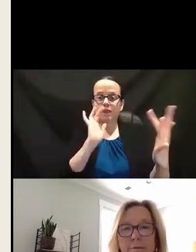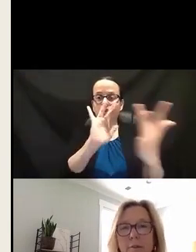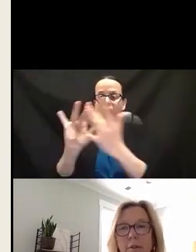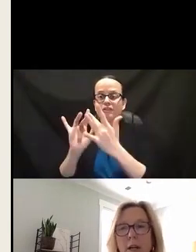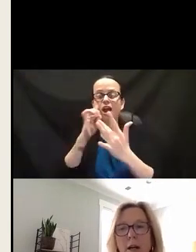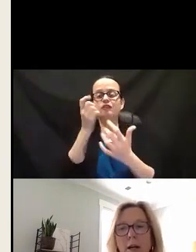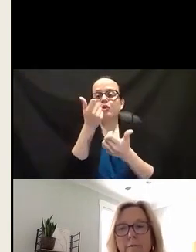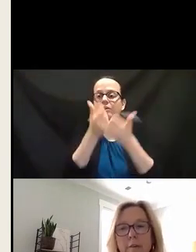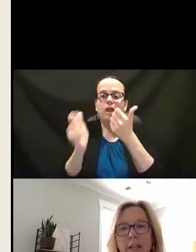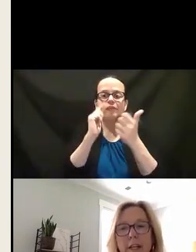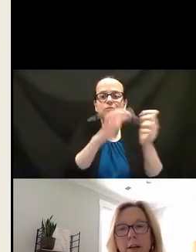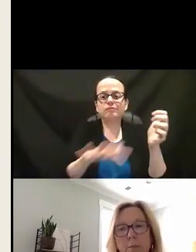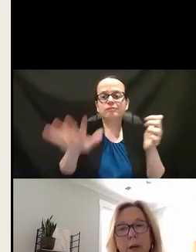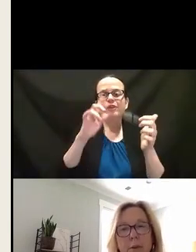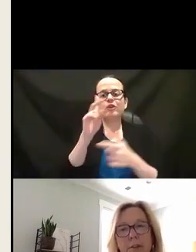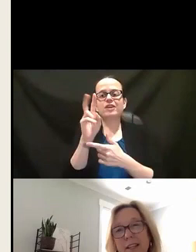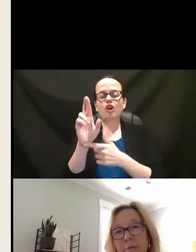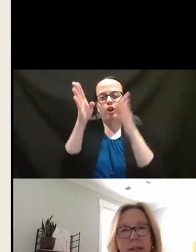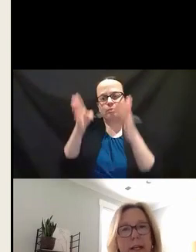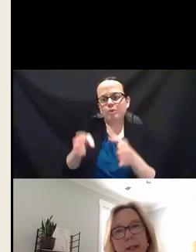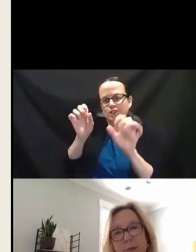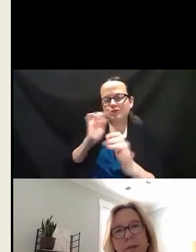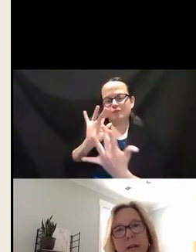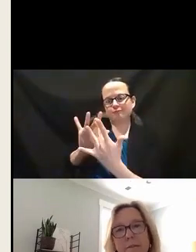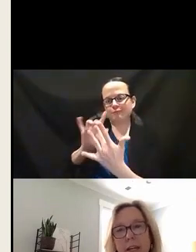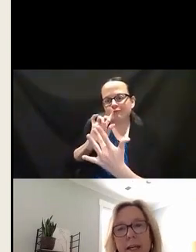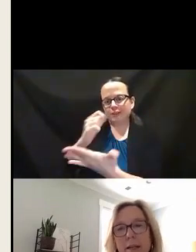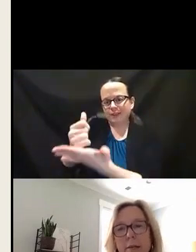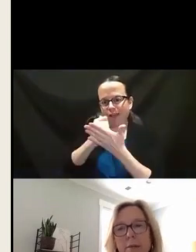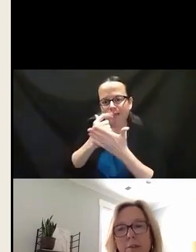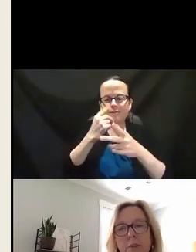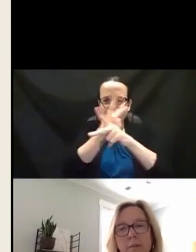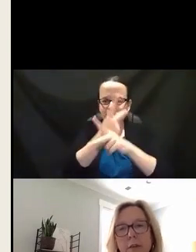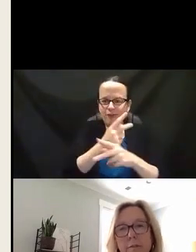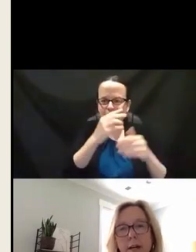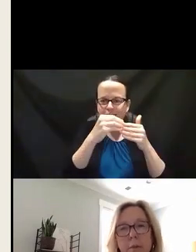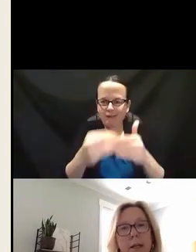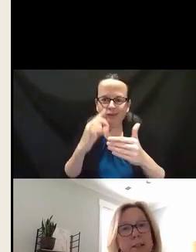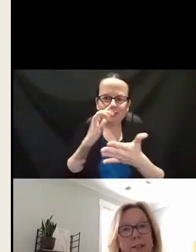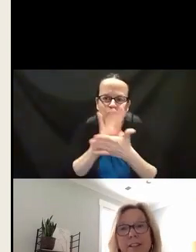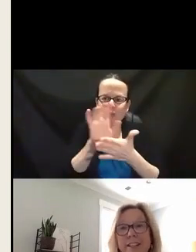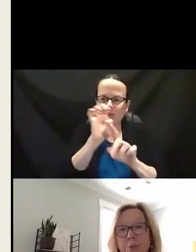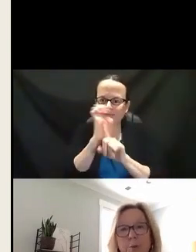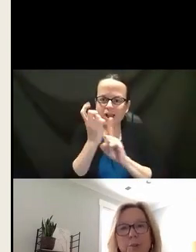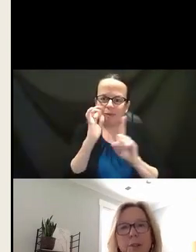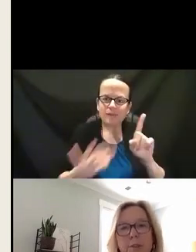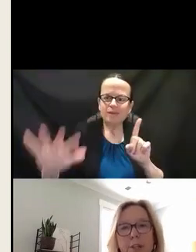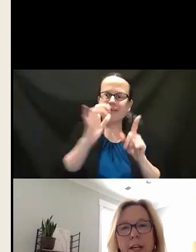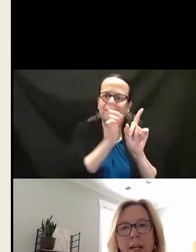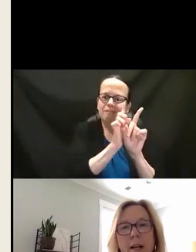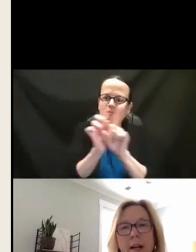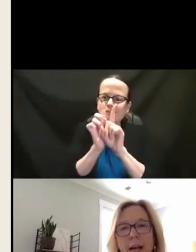really helpful for VR, a point person that really helps them navigate the school environment. Additionally, schools